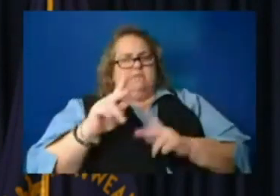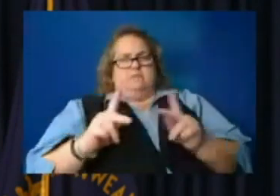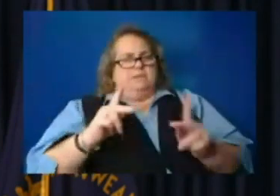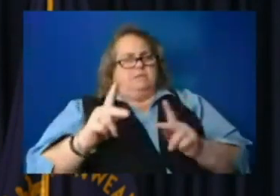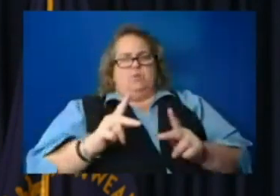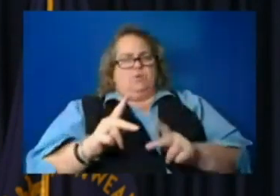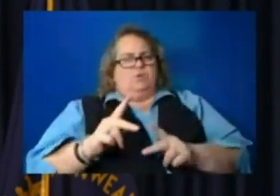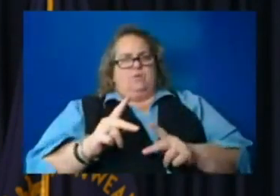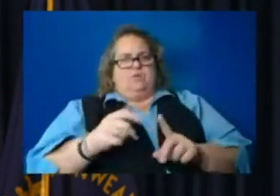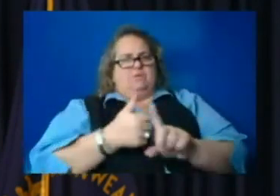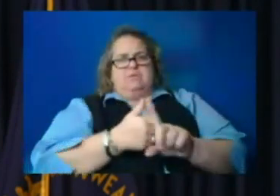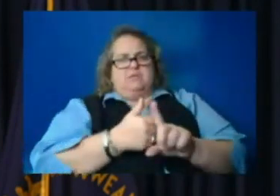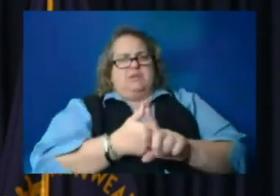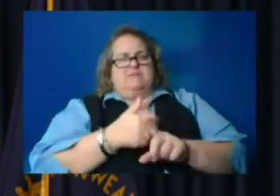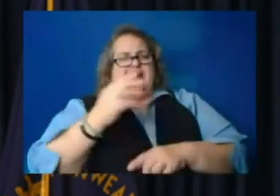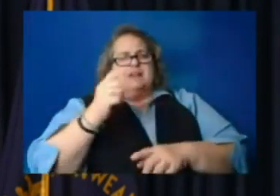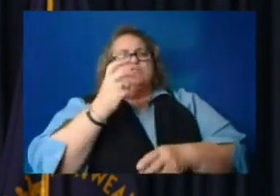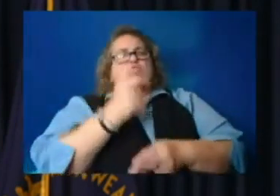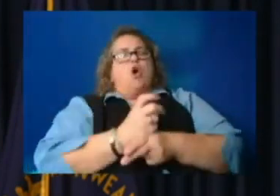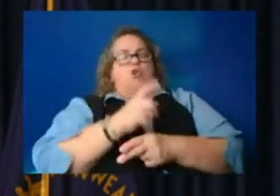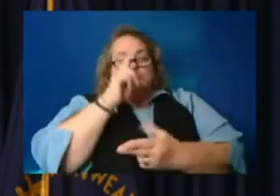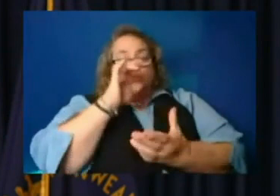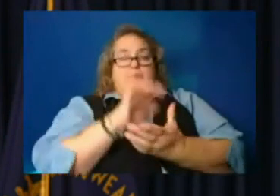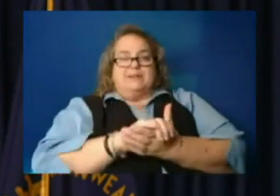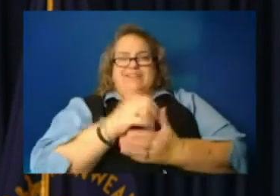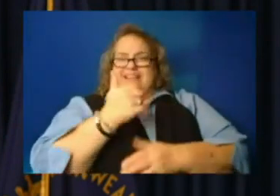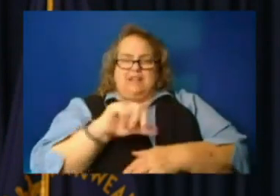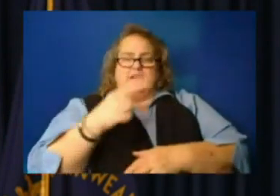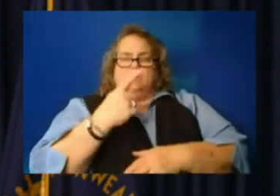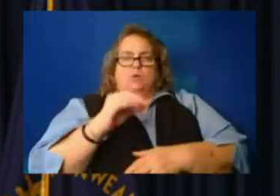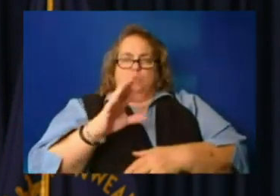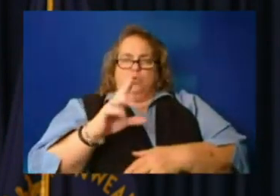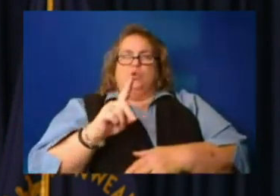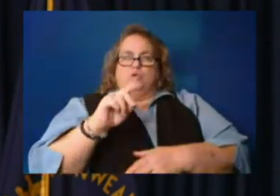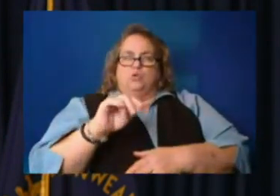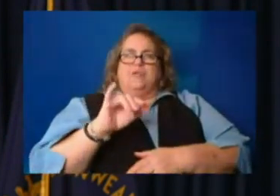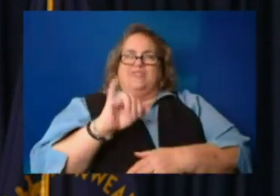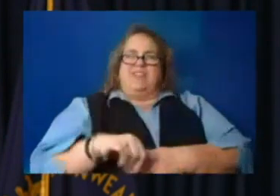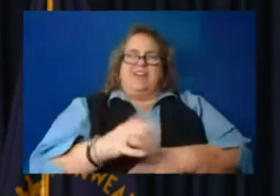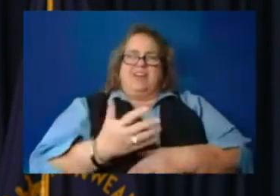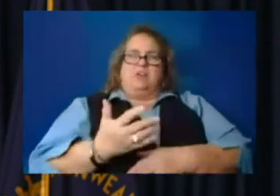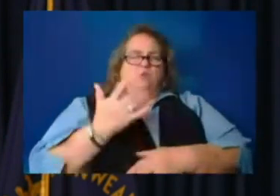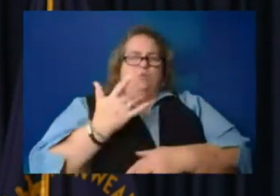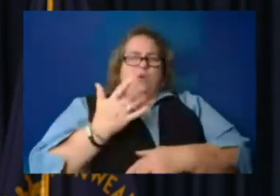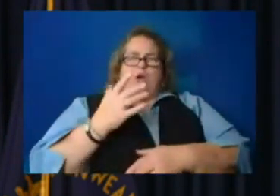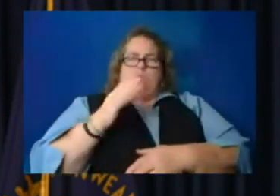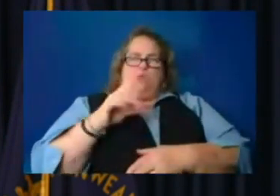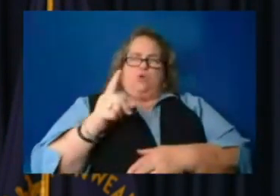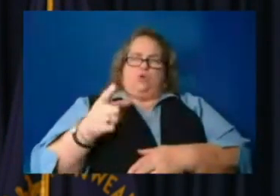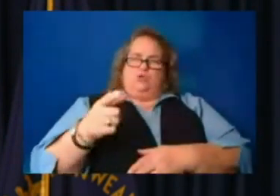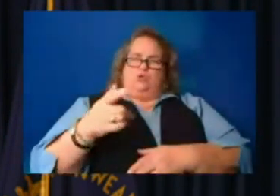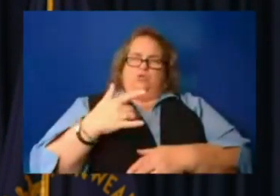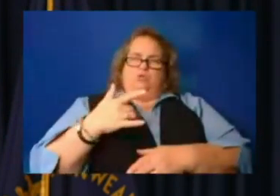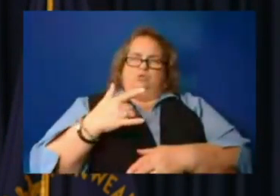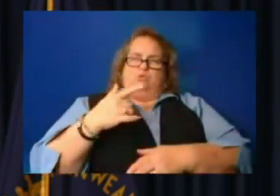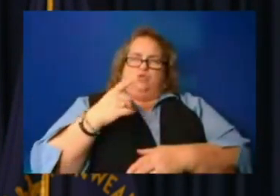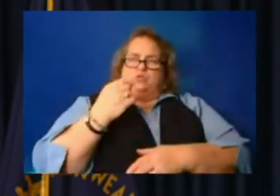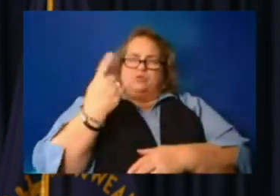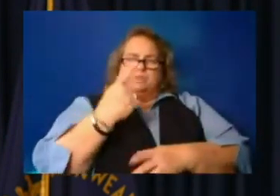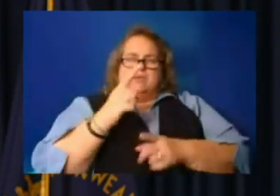it's hard to believe, that someone would would be or go so low as to do that. The same